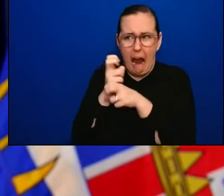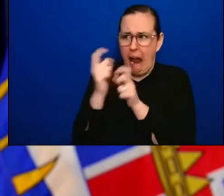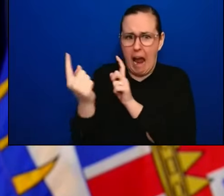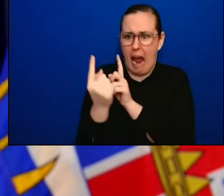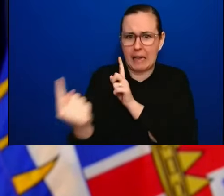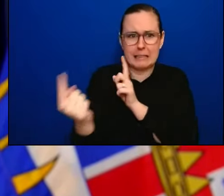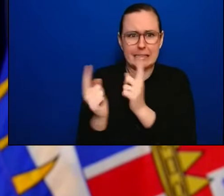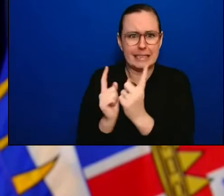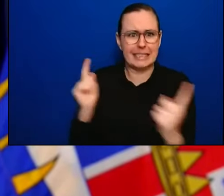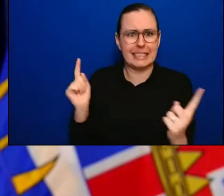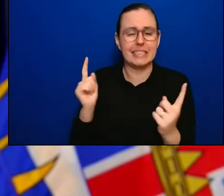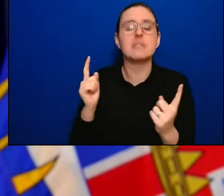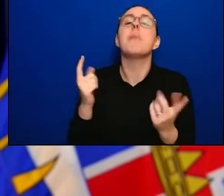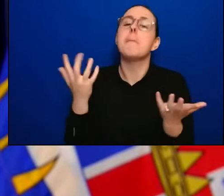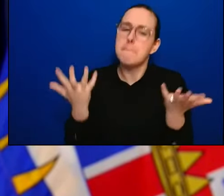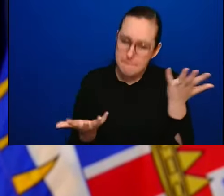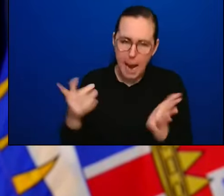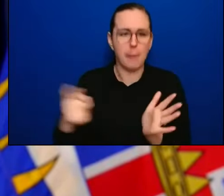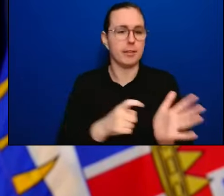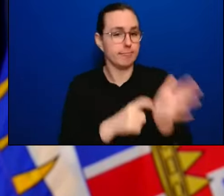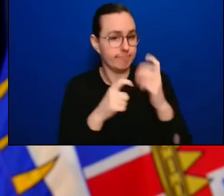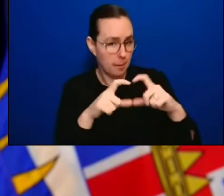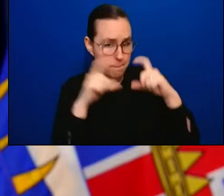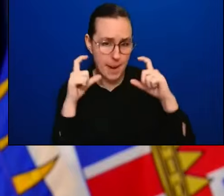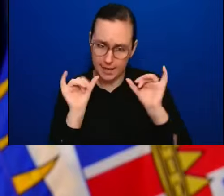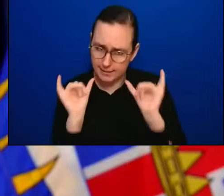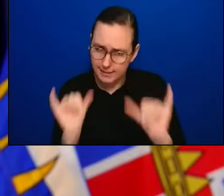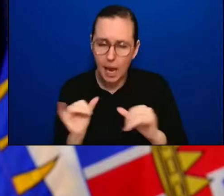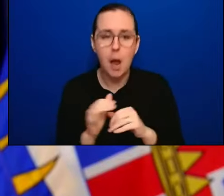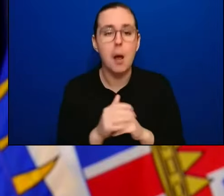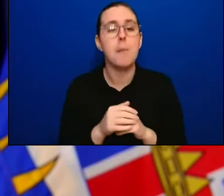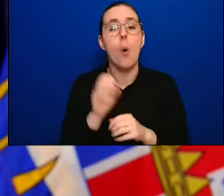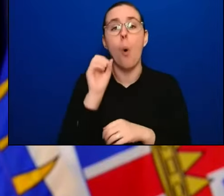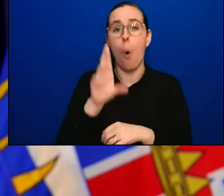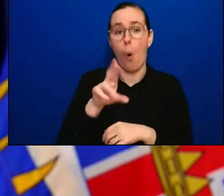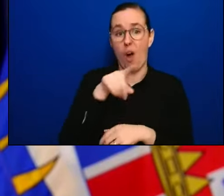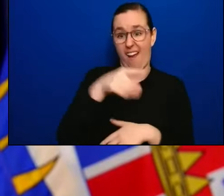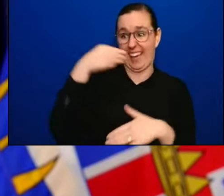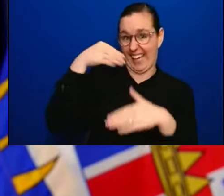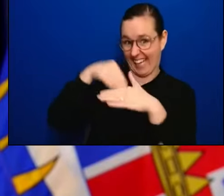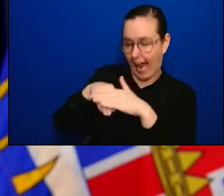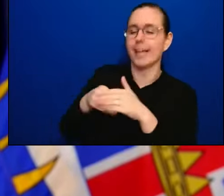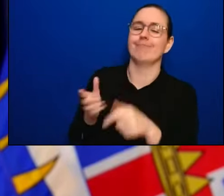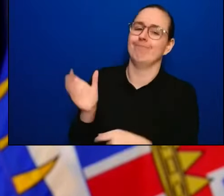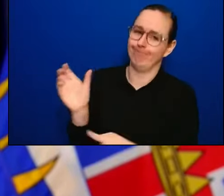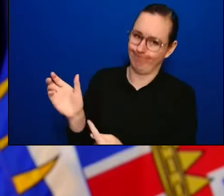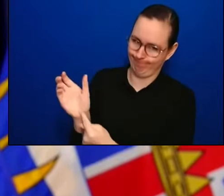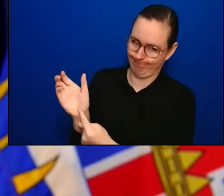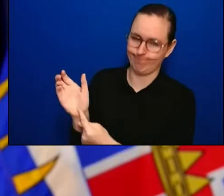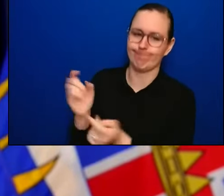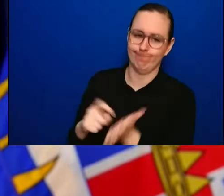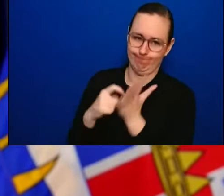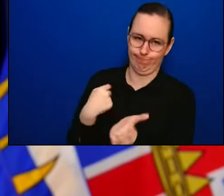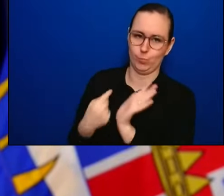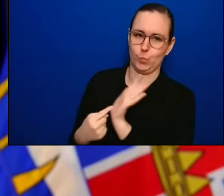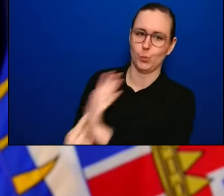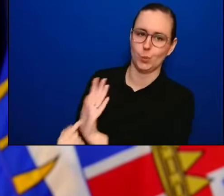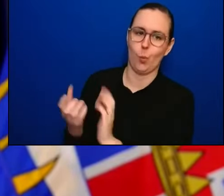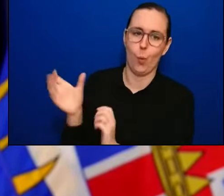people to be vaccinated. And we have seen that in theatres, in